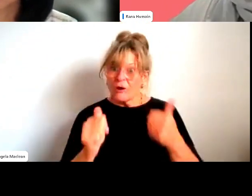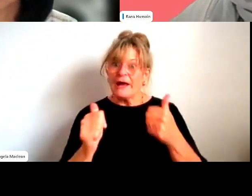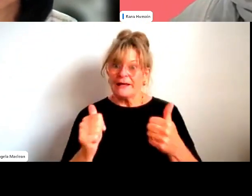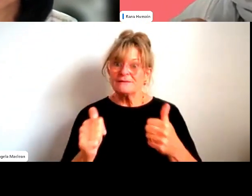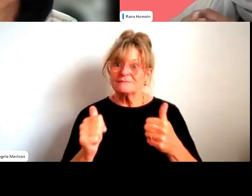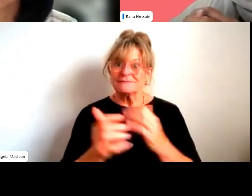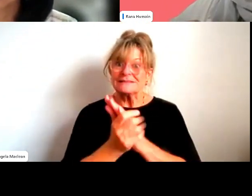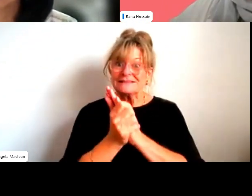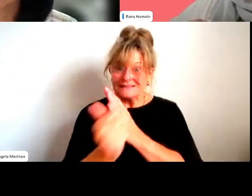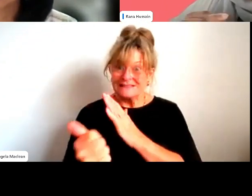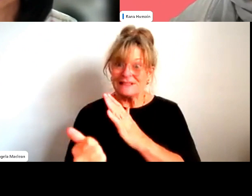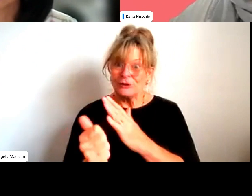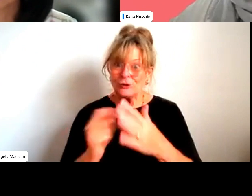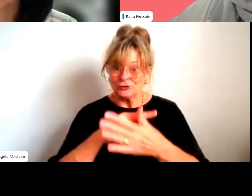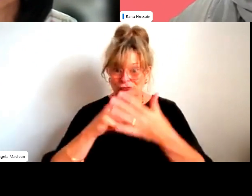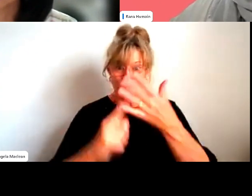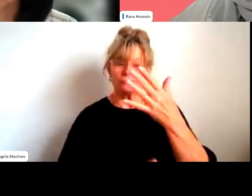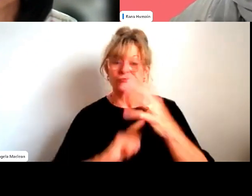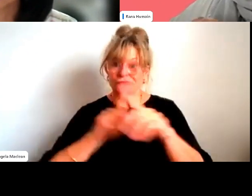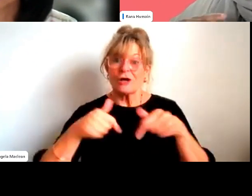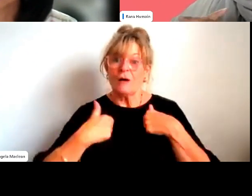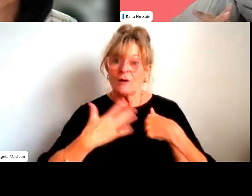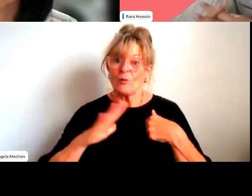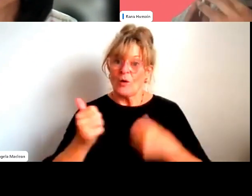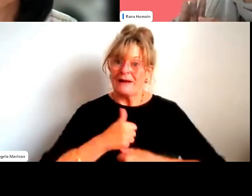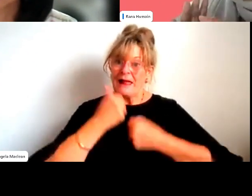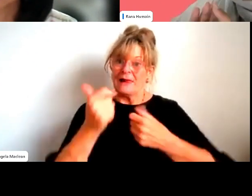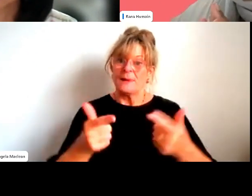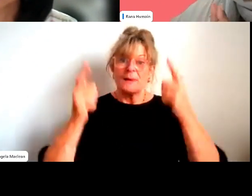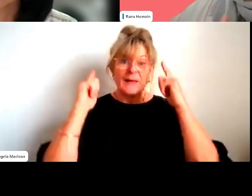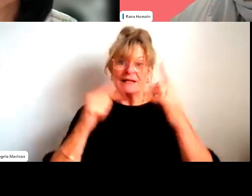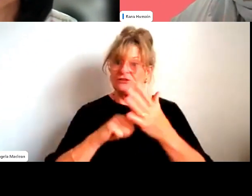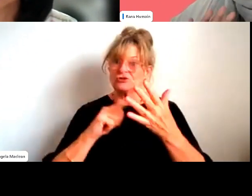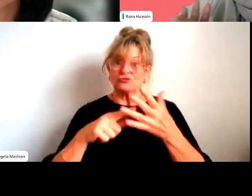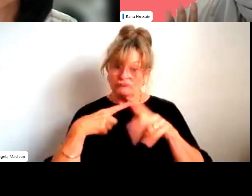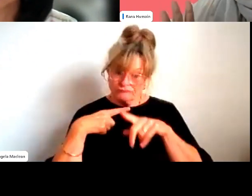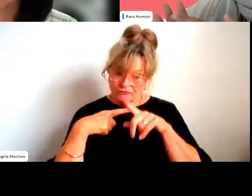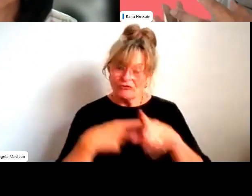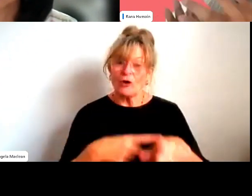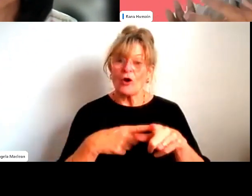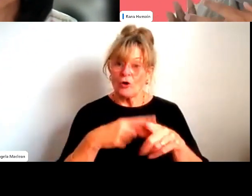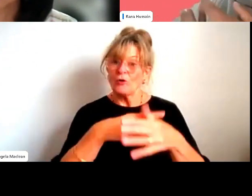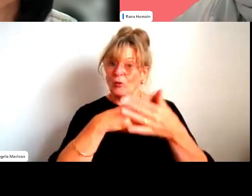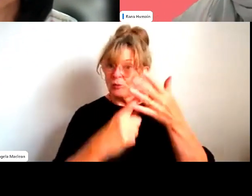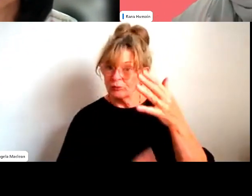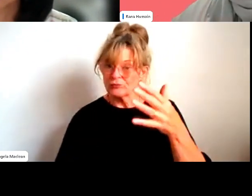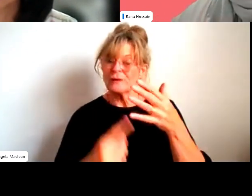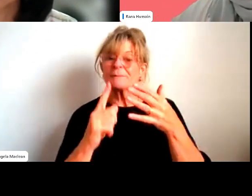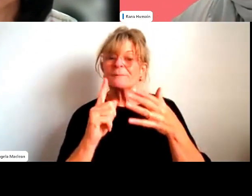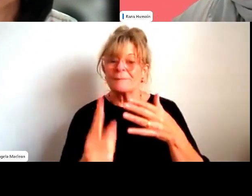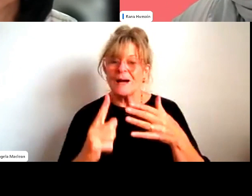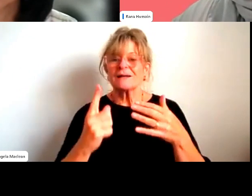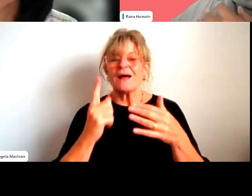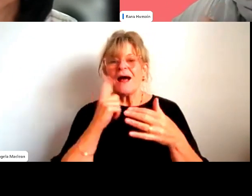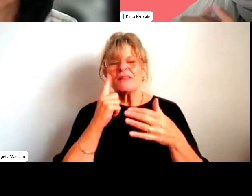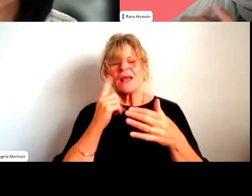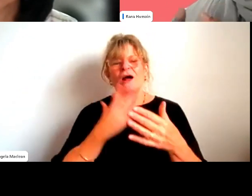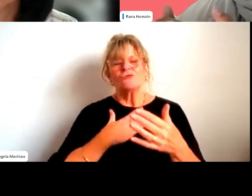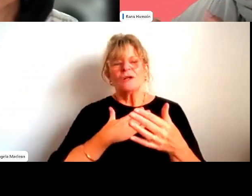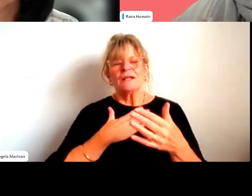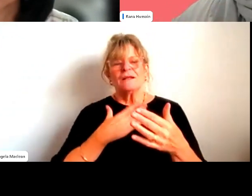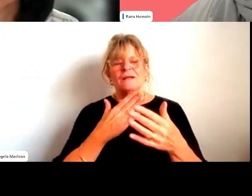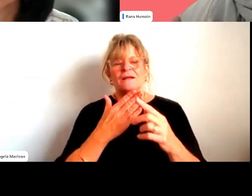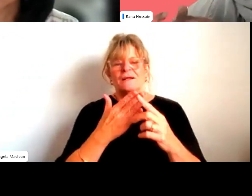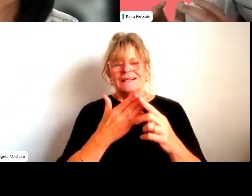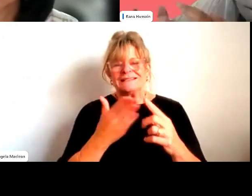aspiring to. we want our leaders to espouse. So I think I would love to just shift the conversation to how do we